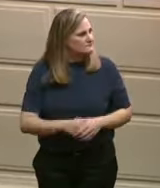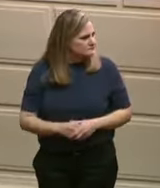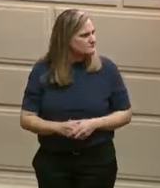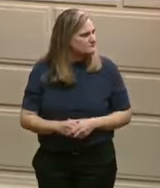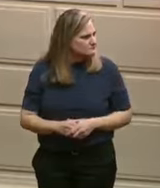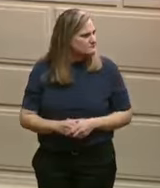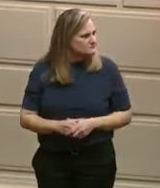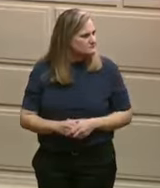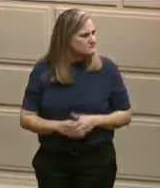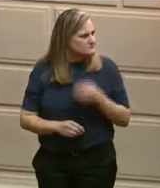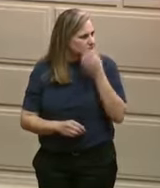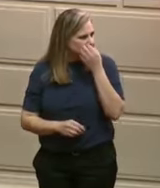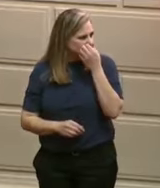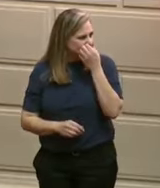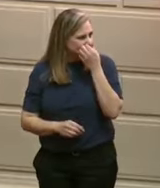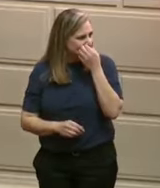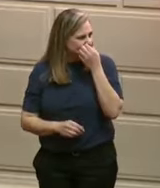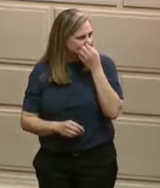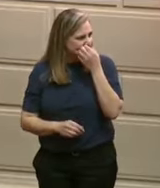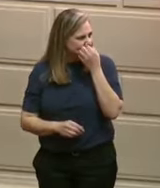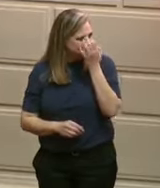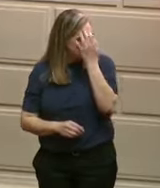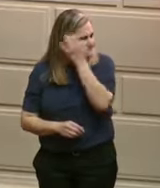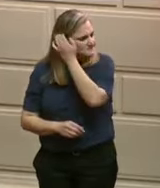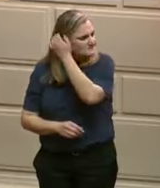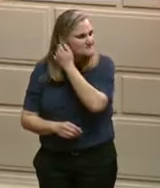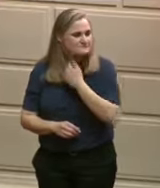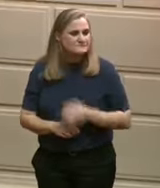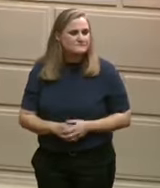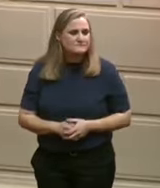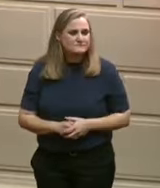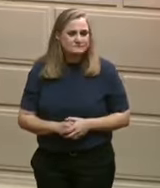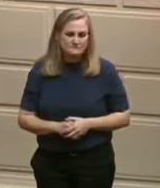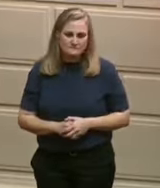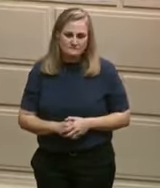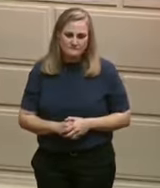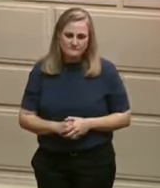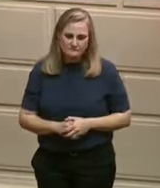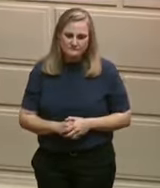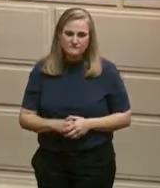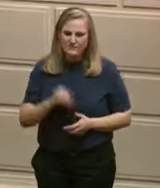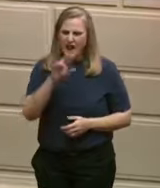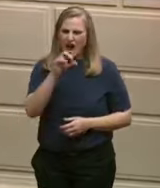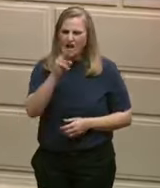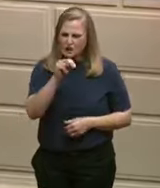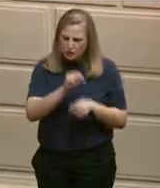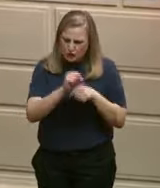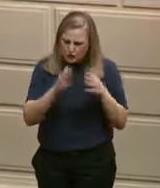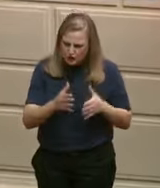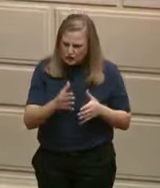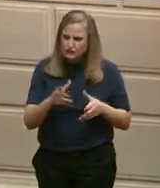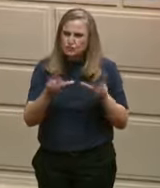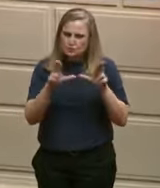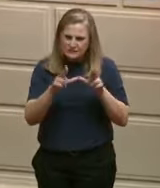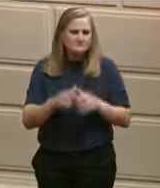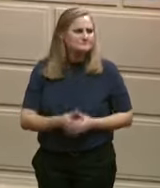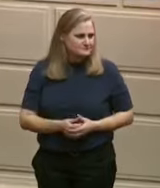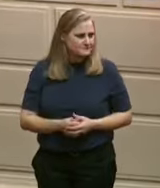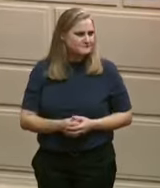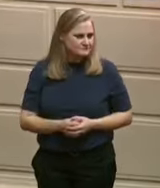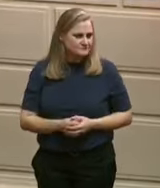And Jennifer O'Dwyer of Iron Workers Local 37. I want to recognize them.